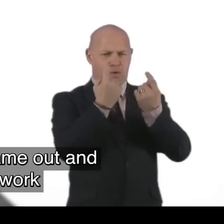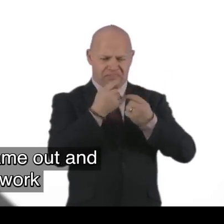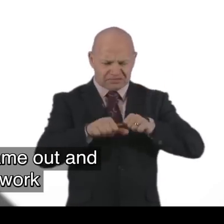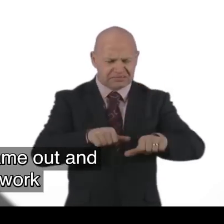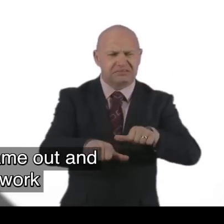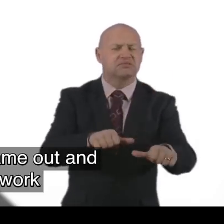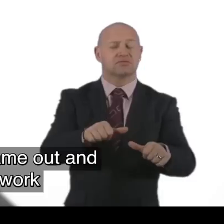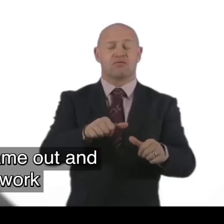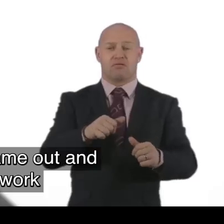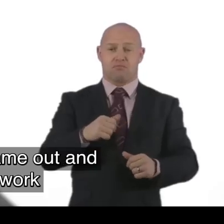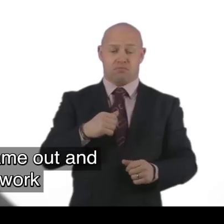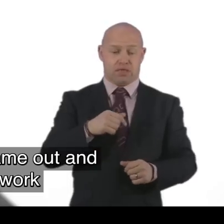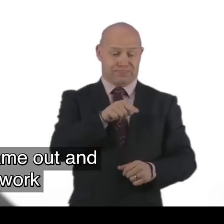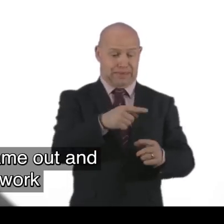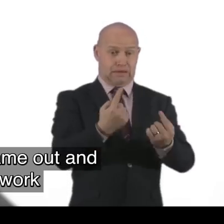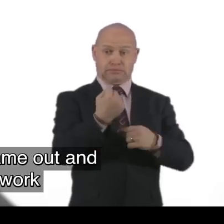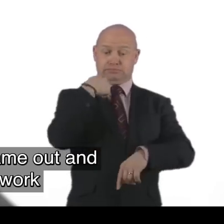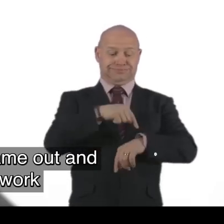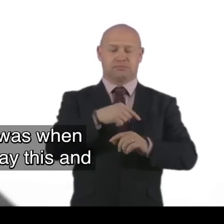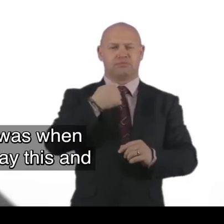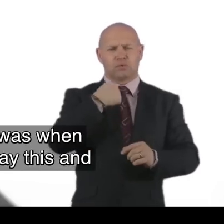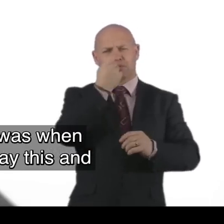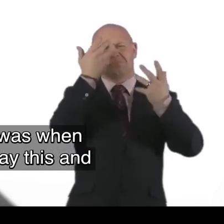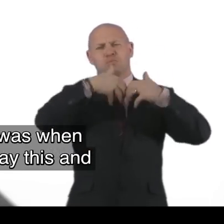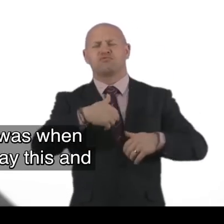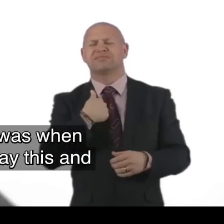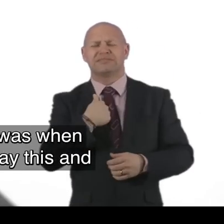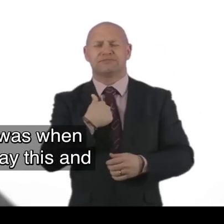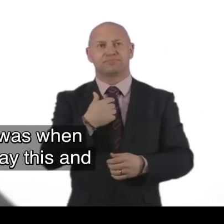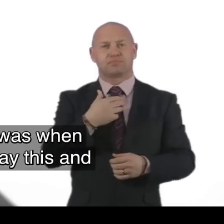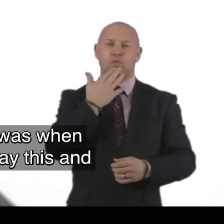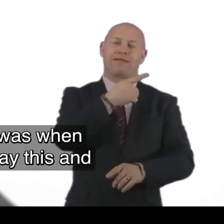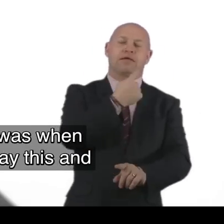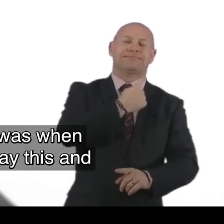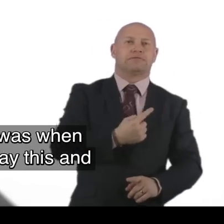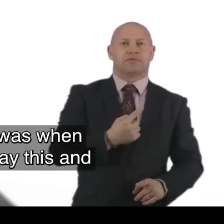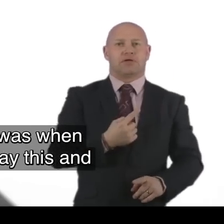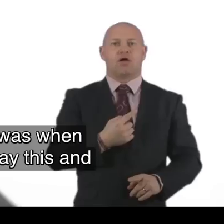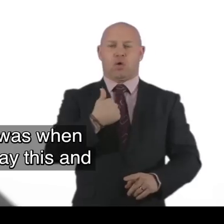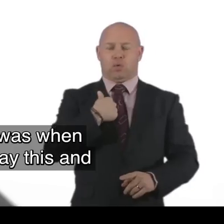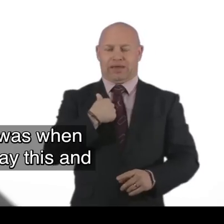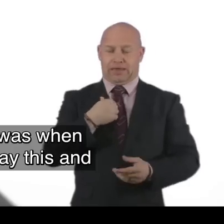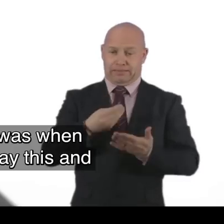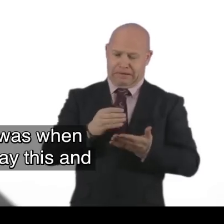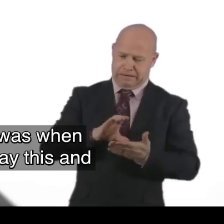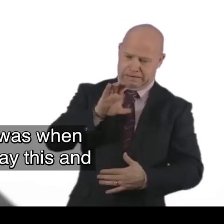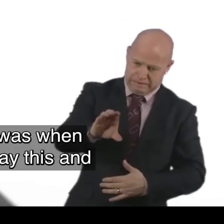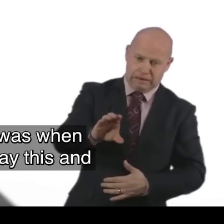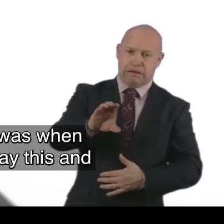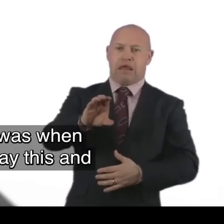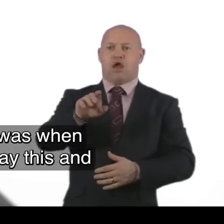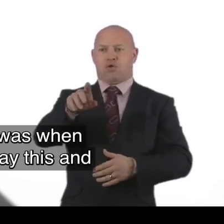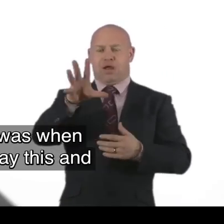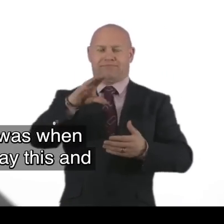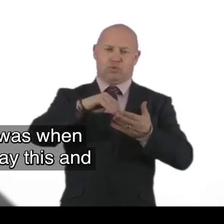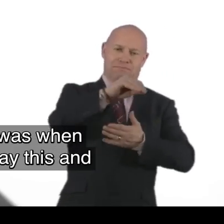were going to work. And. The thing that I was most worried about. Was. You know. When they said. They give you